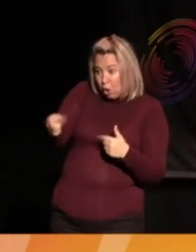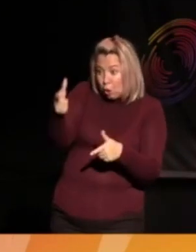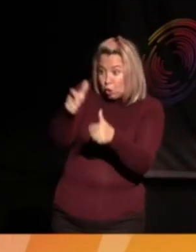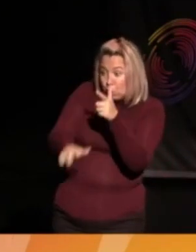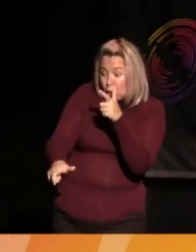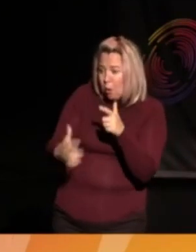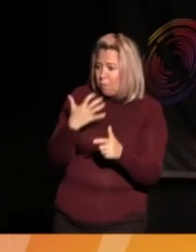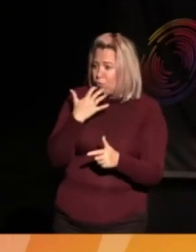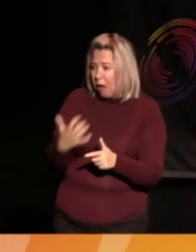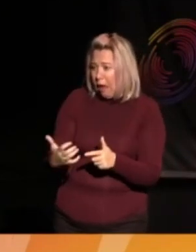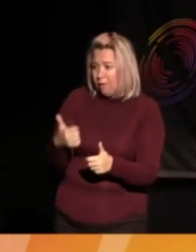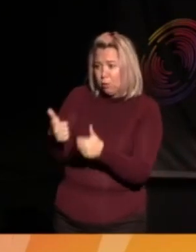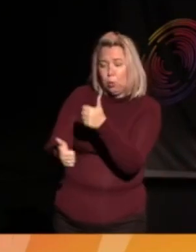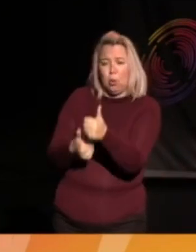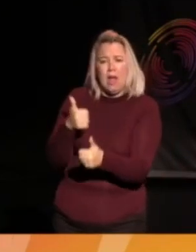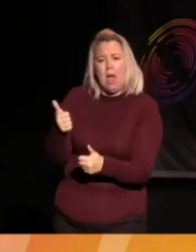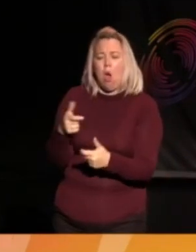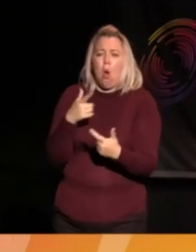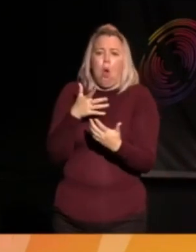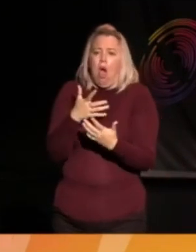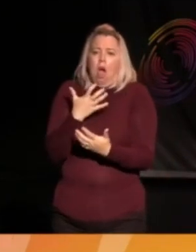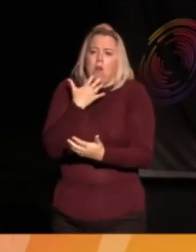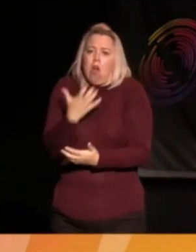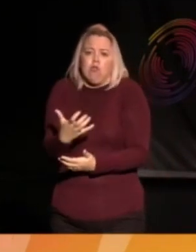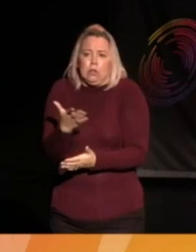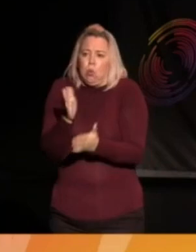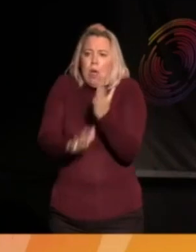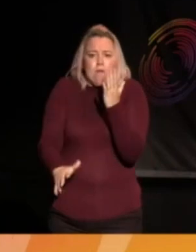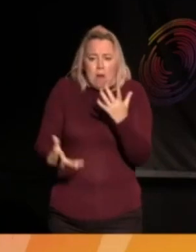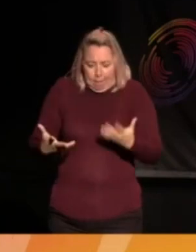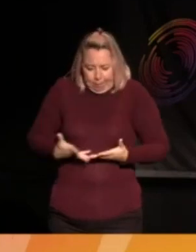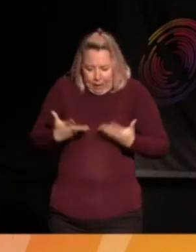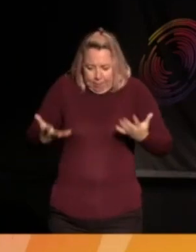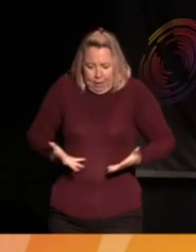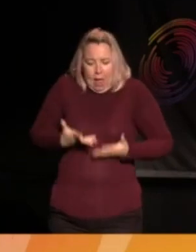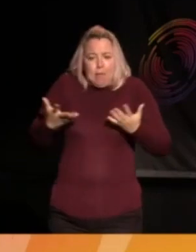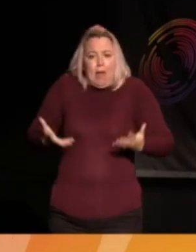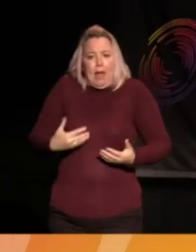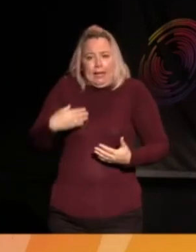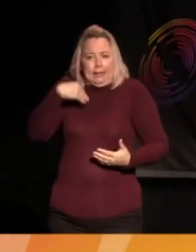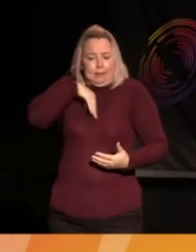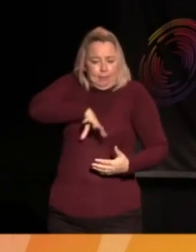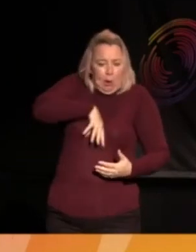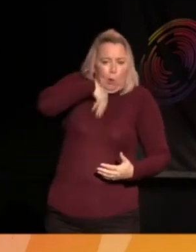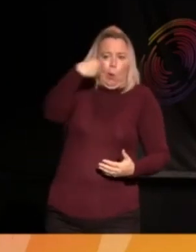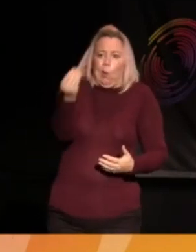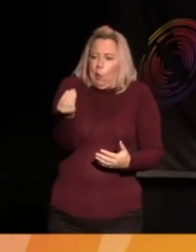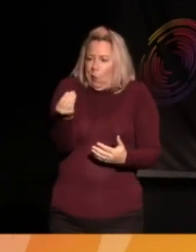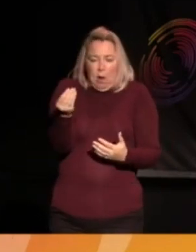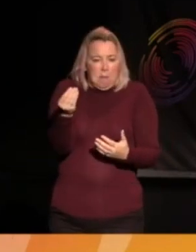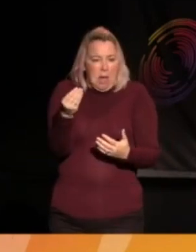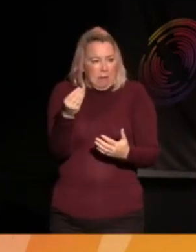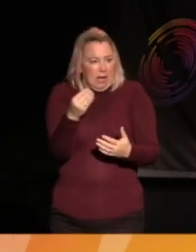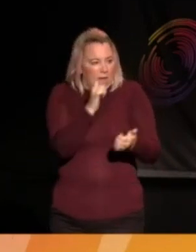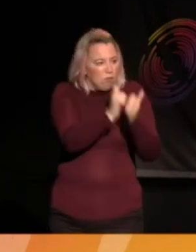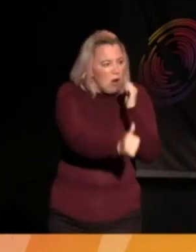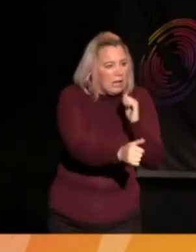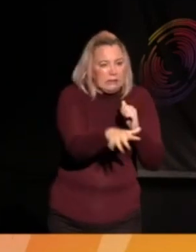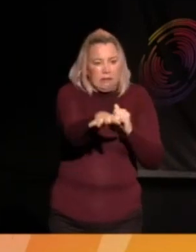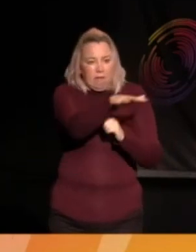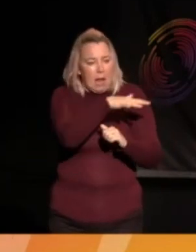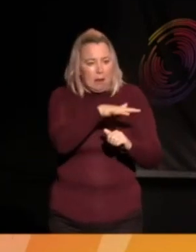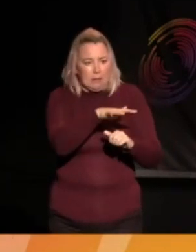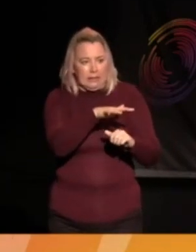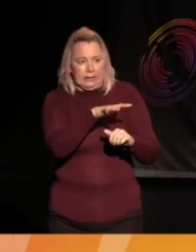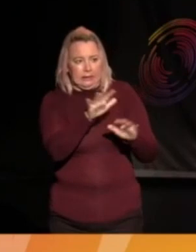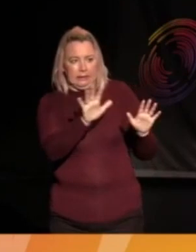problem, isn't it, about where do you find the courage and the sort of standing as an outsider away from maybe your family or your friends or your, you